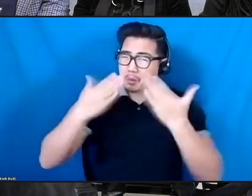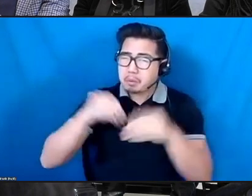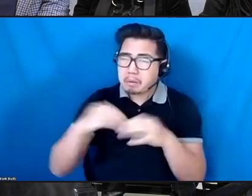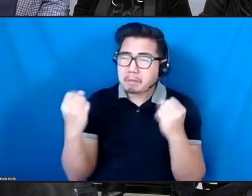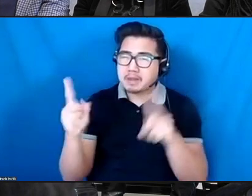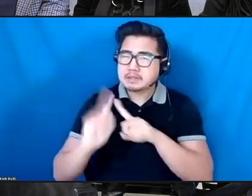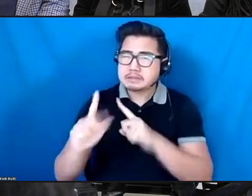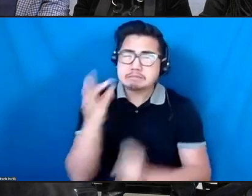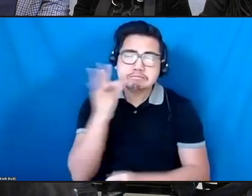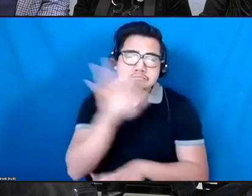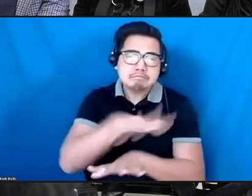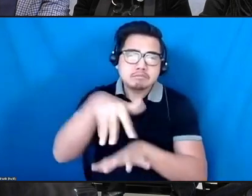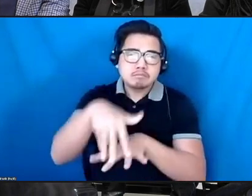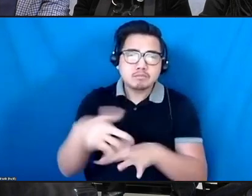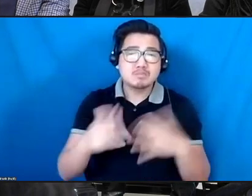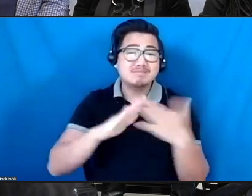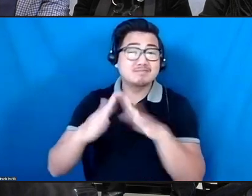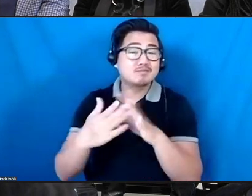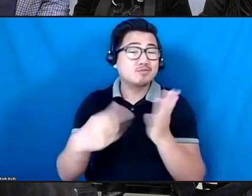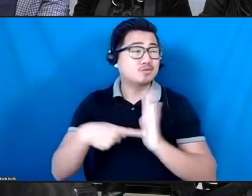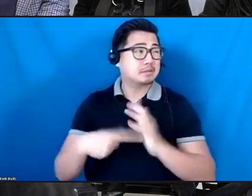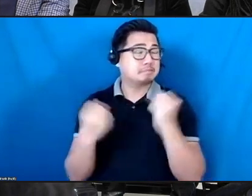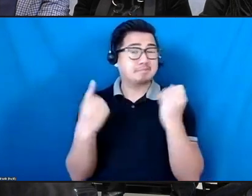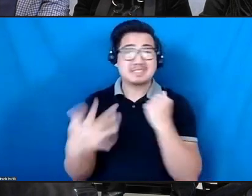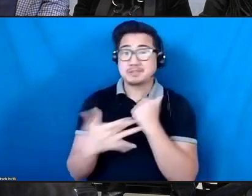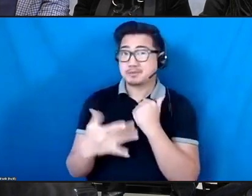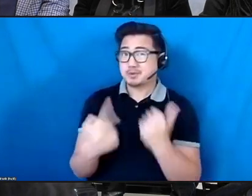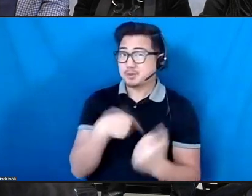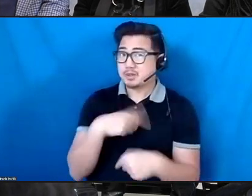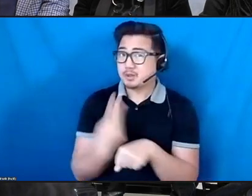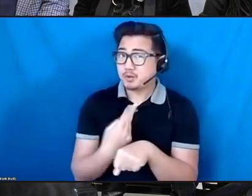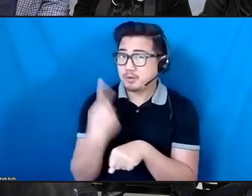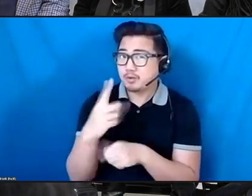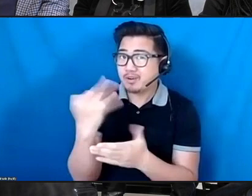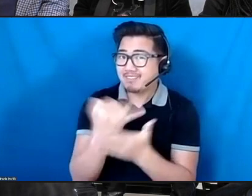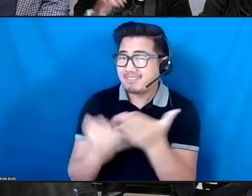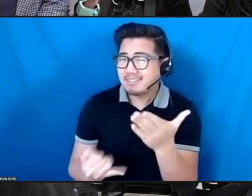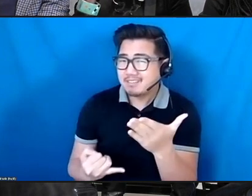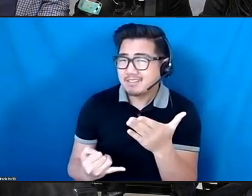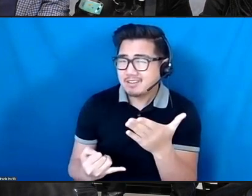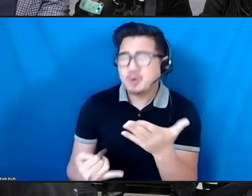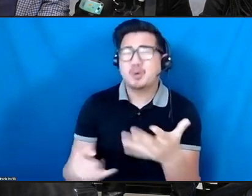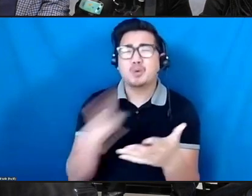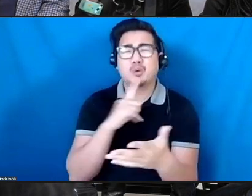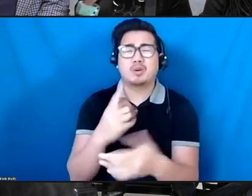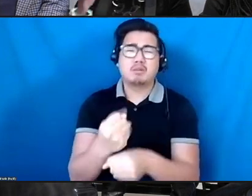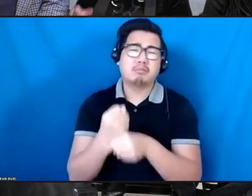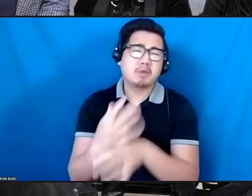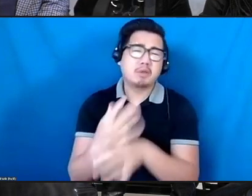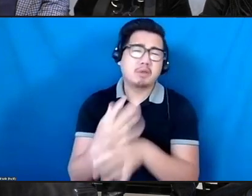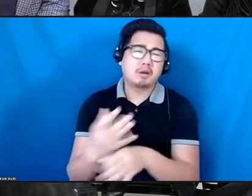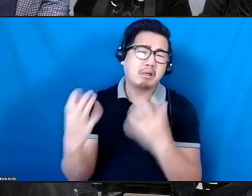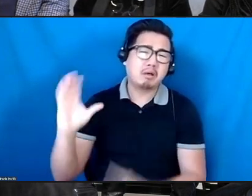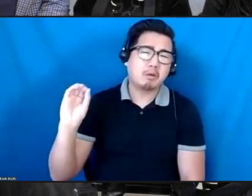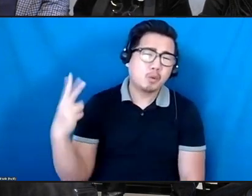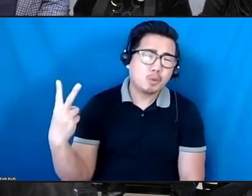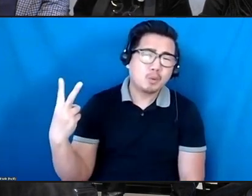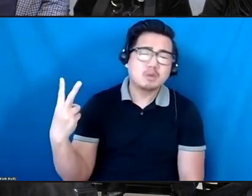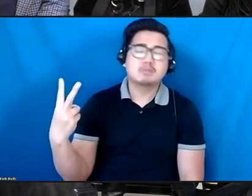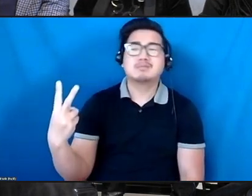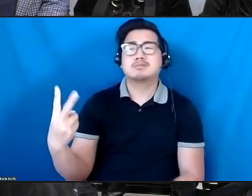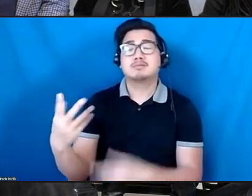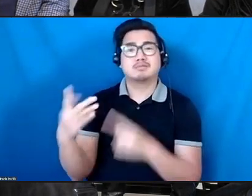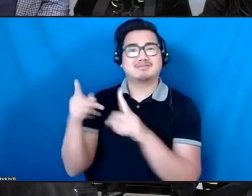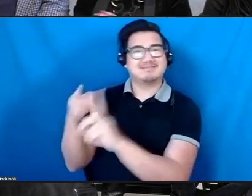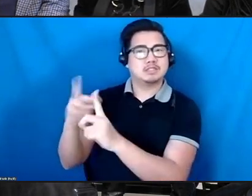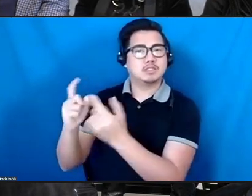technologies that are central to much of the art that we make leave significant carbon footprints contributing to changing climates that disproportionately